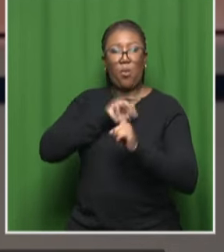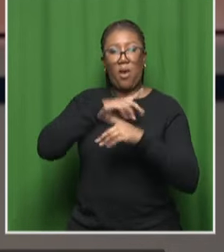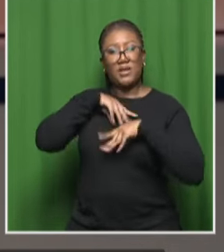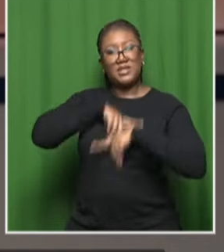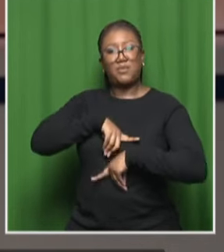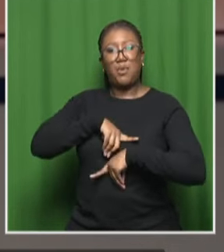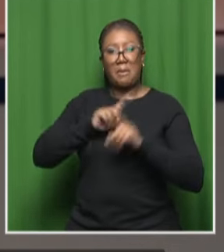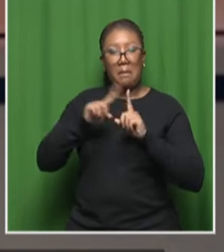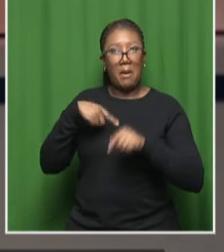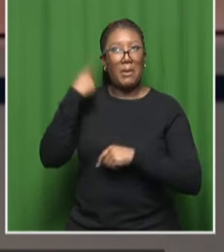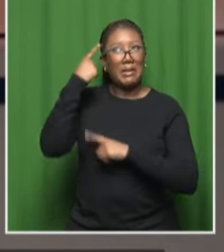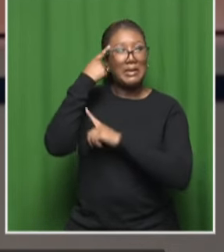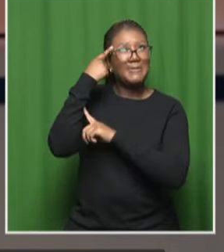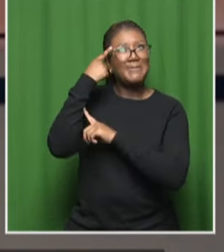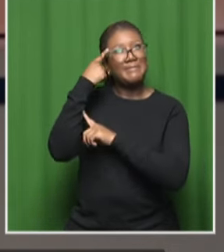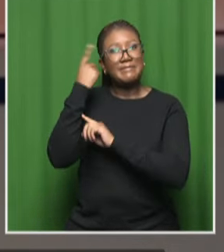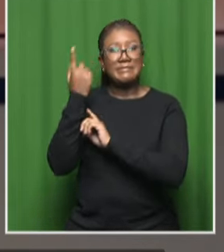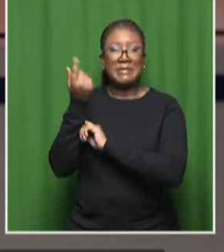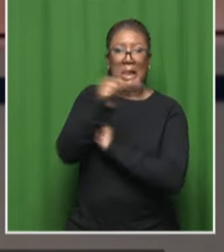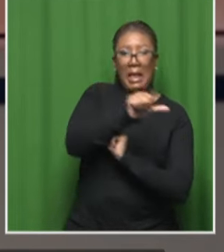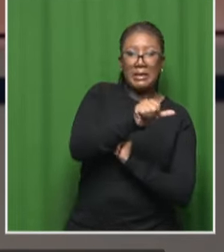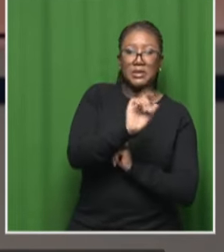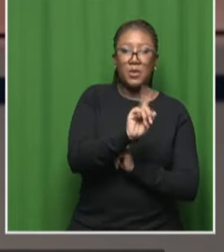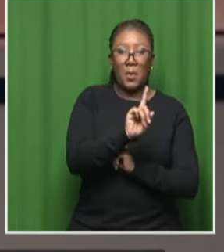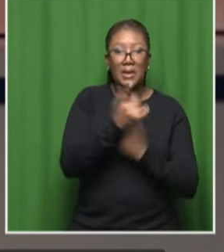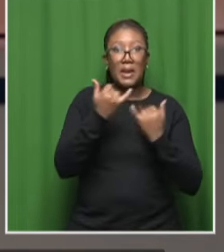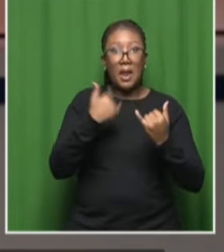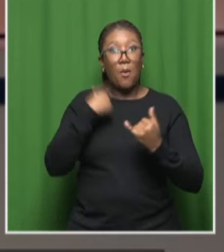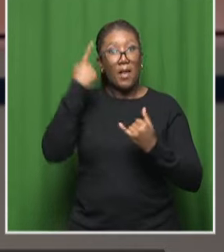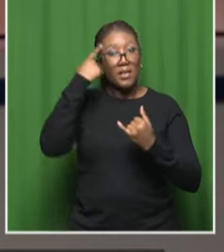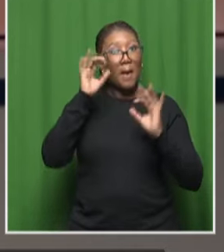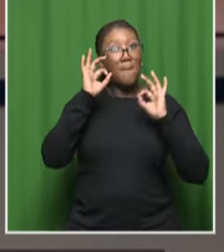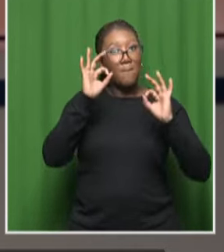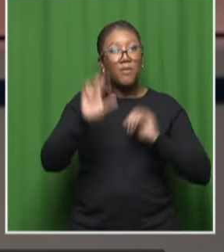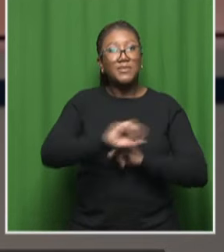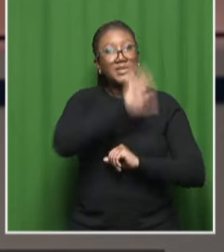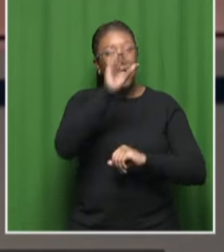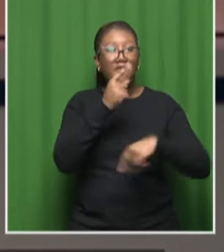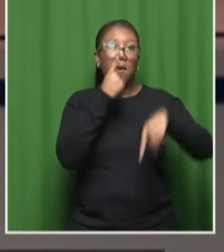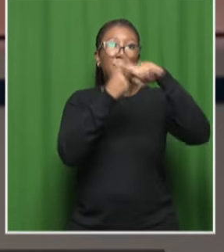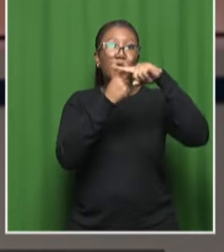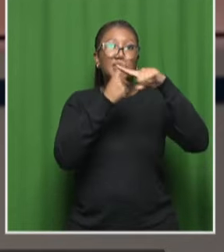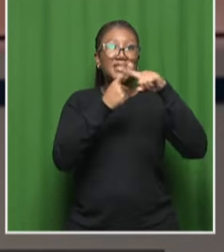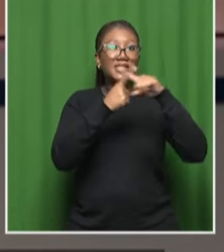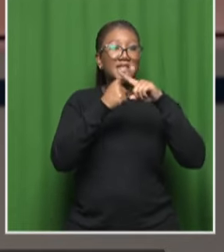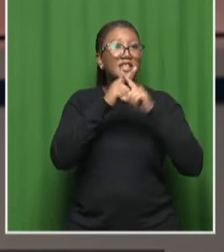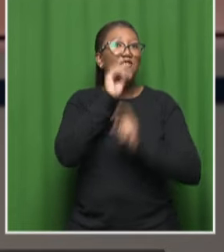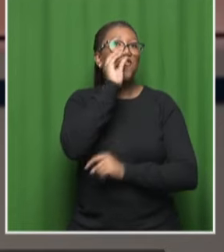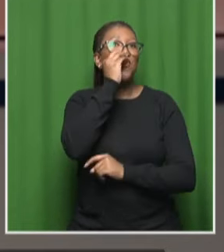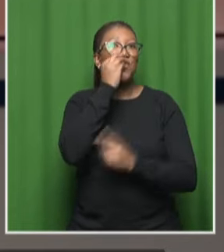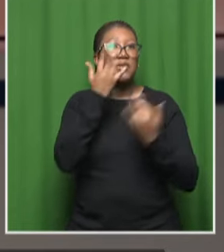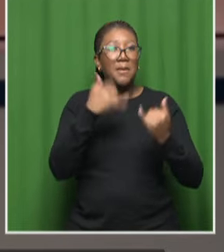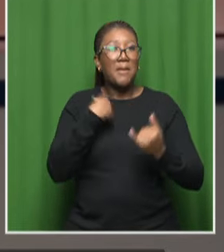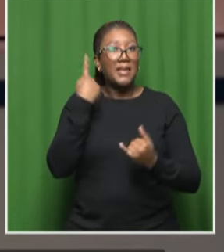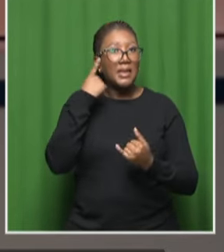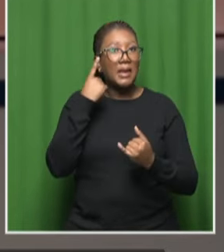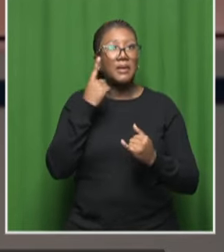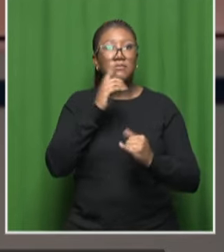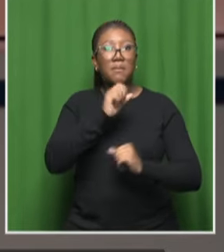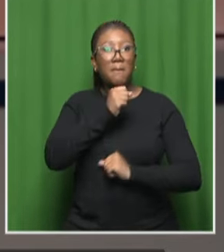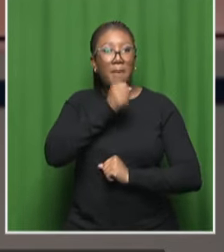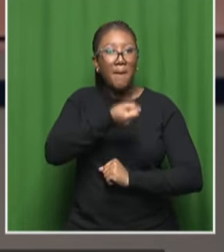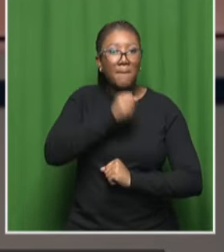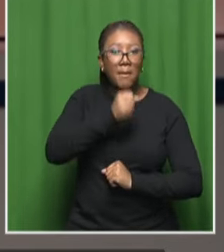of a platform that will offer the alternative so I came up with South African positive news so I felt like it was not good enough to just profile